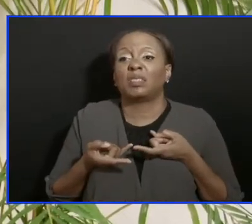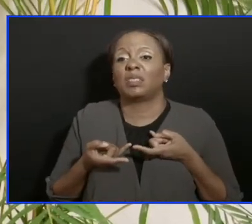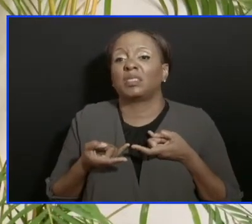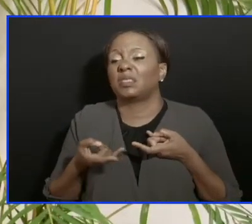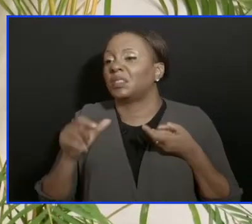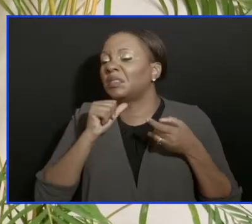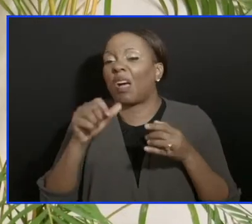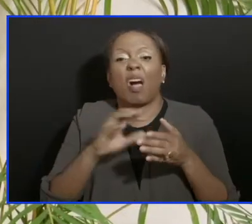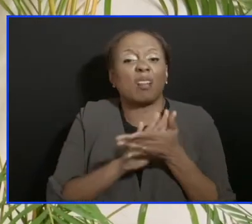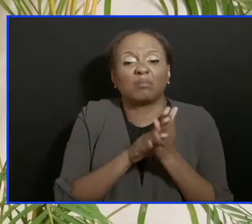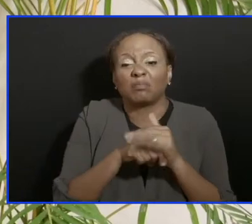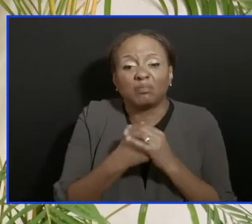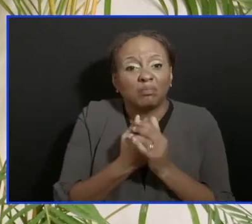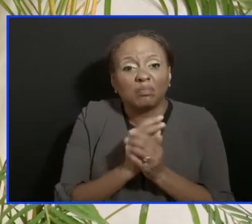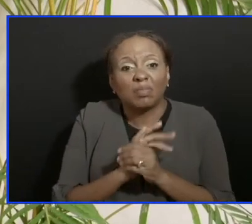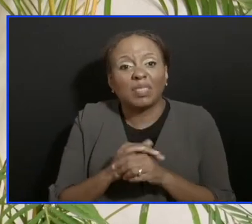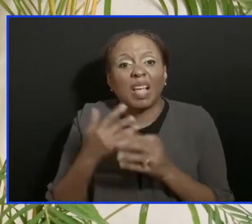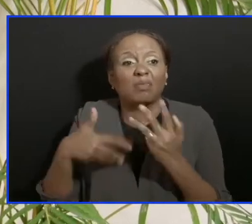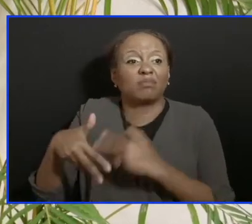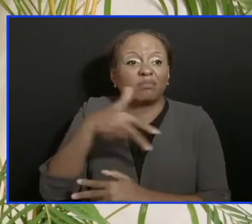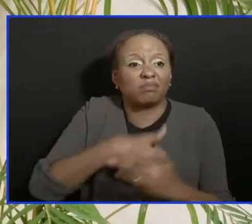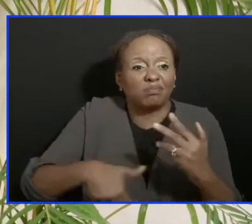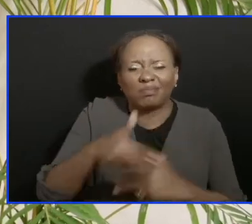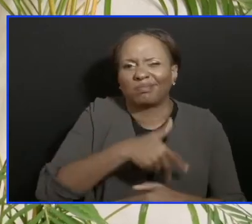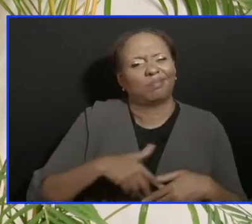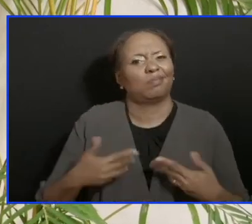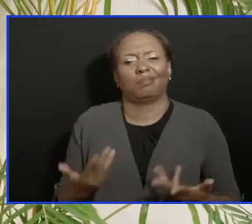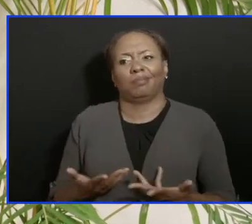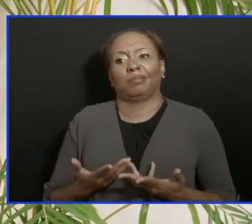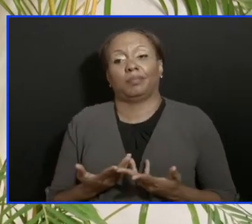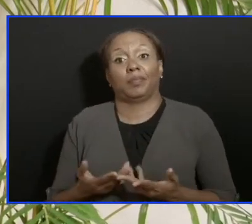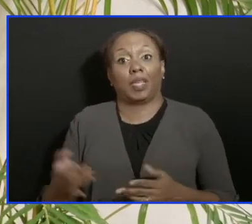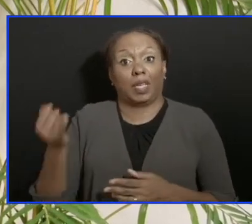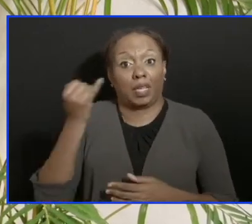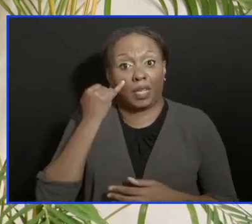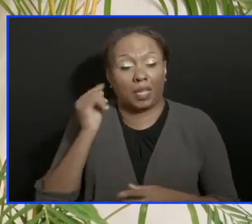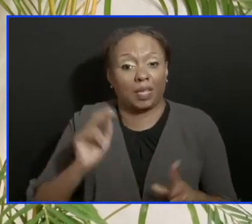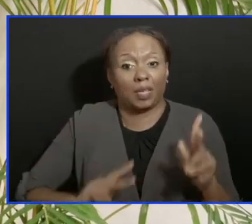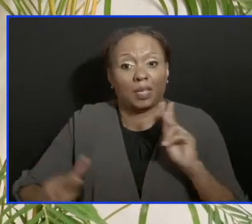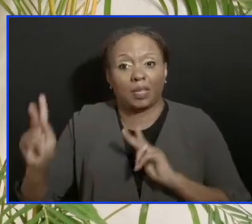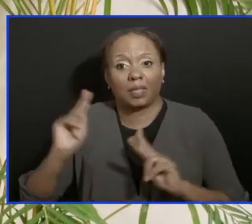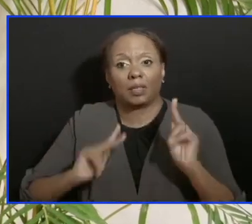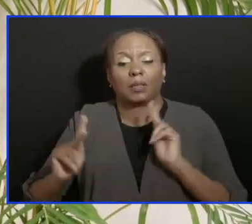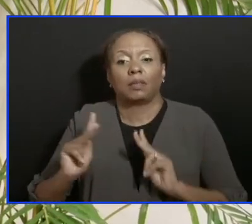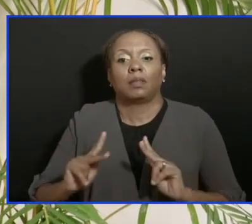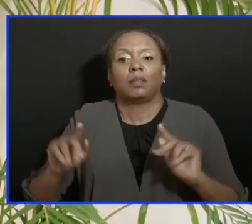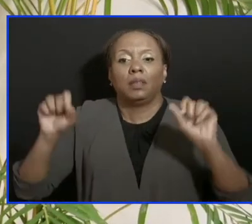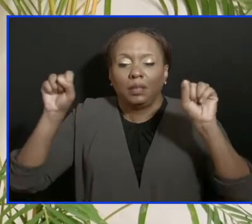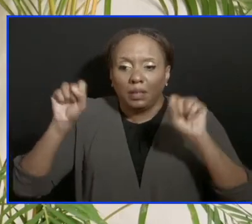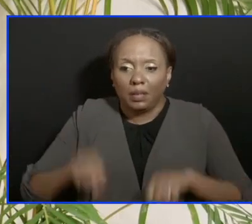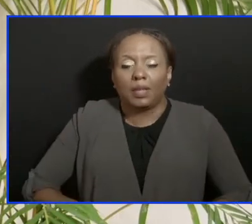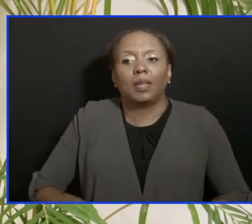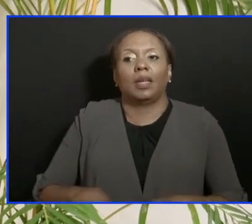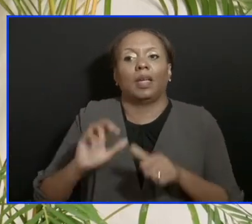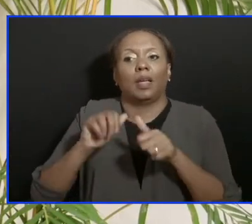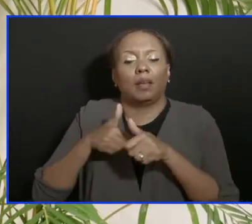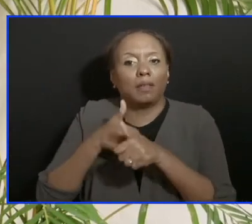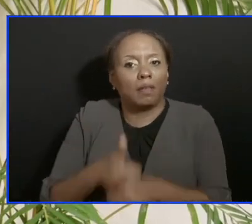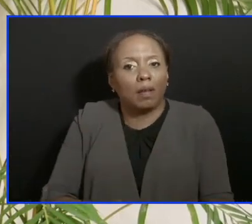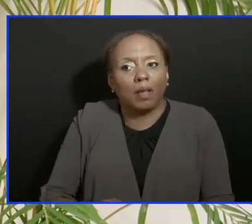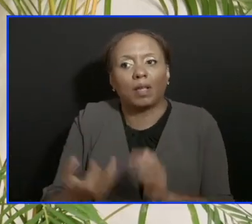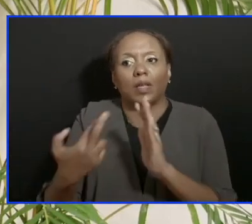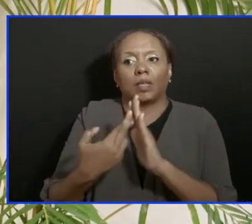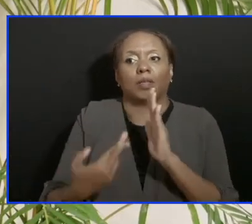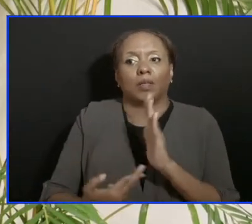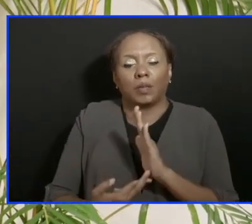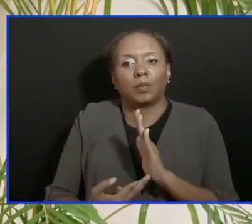If we can get people, even at this late stage, to observe the protocols, if